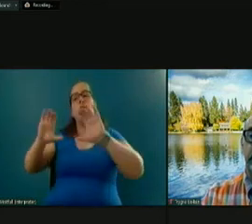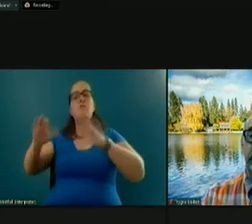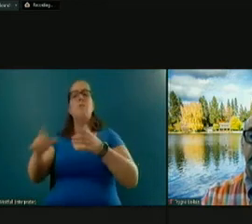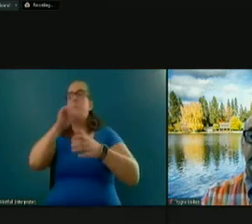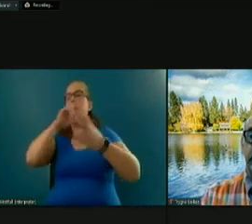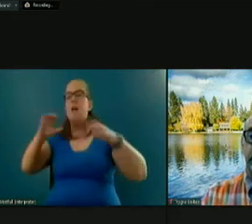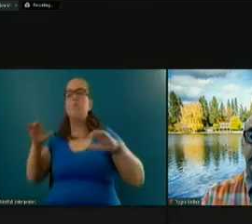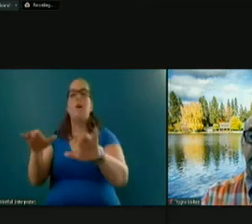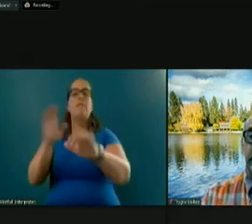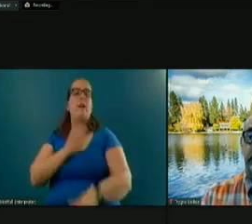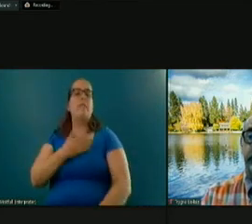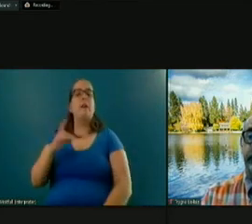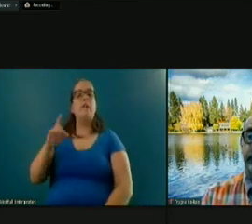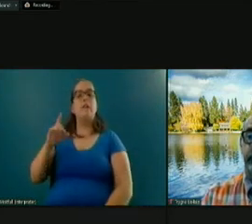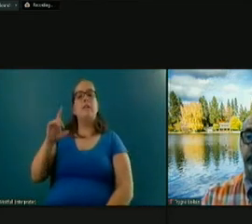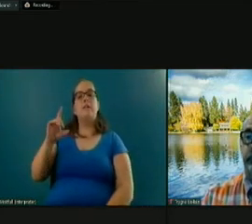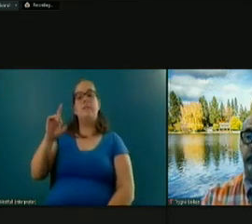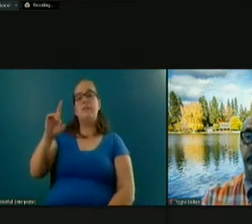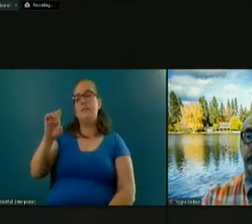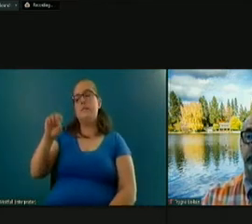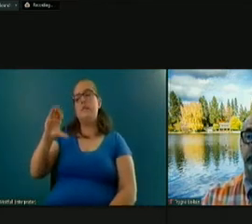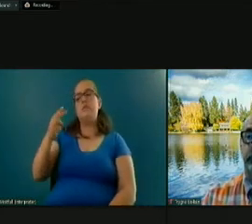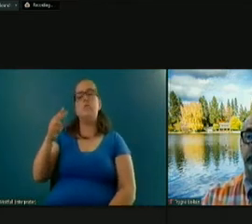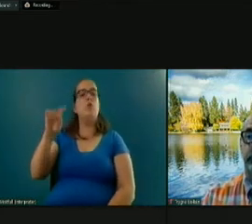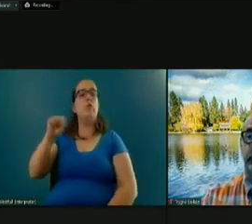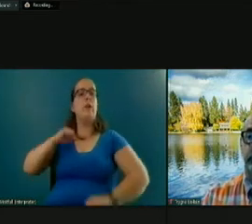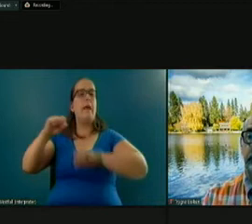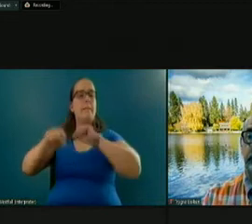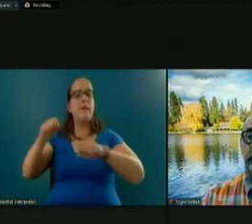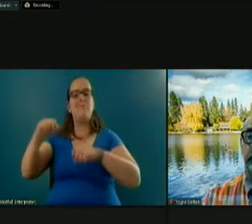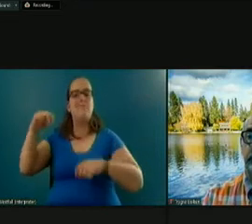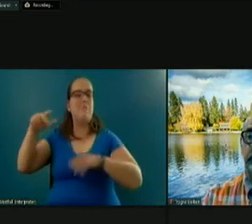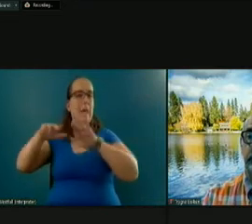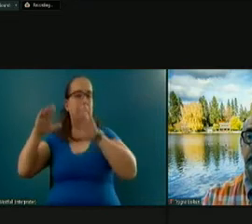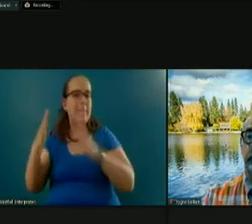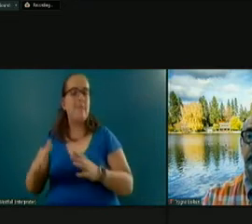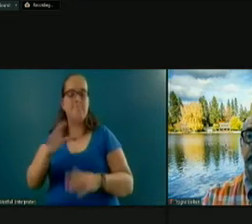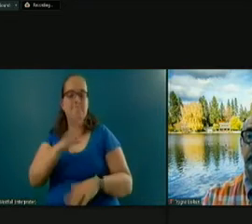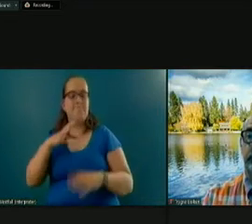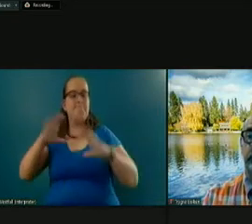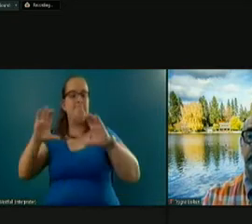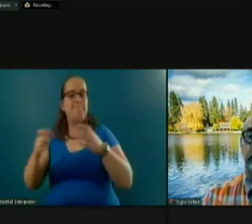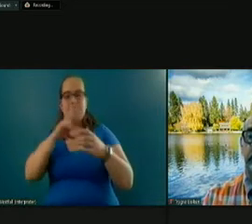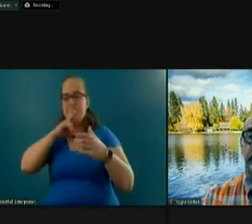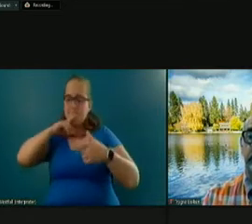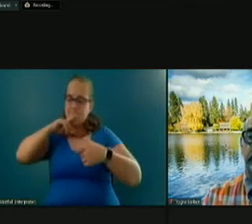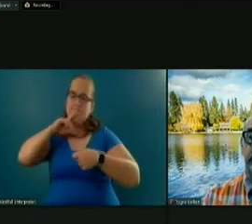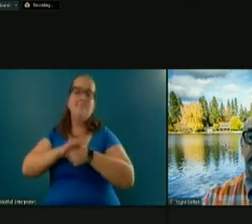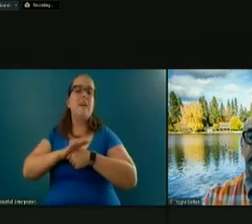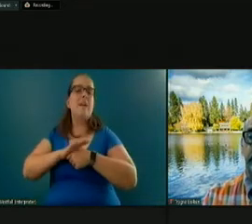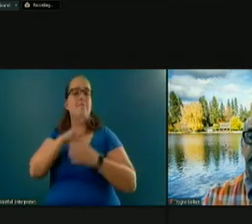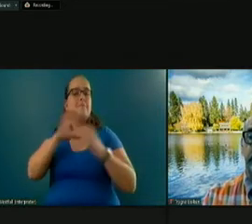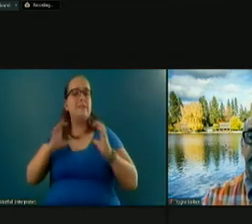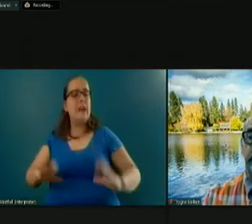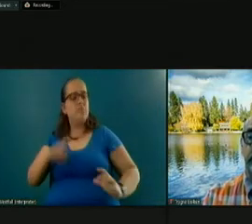our Deschutes Bicycle Pedestrian Advisory Committee. Really committed citizens, dedicated citizens to this issue, and I